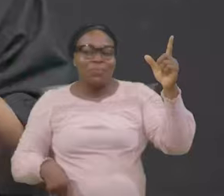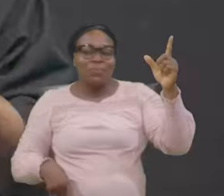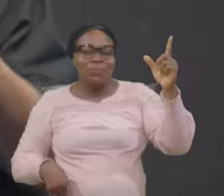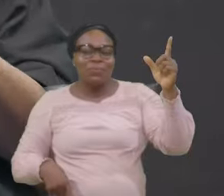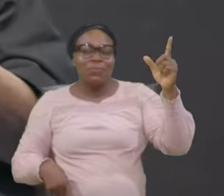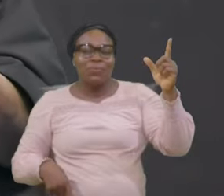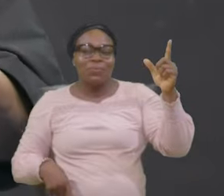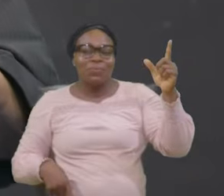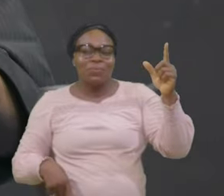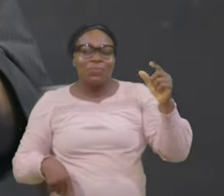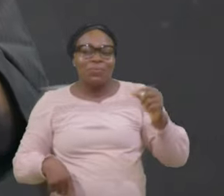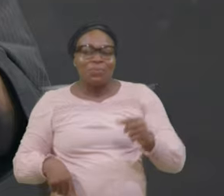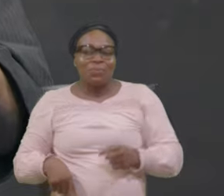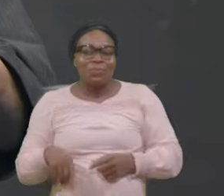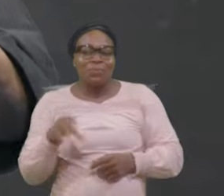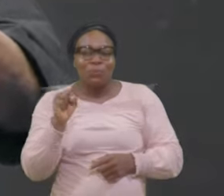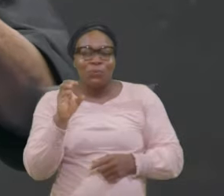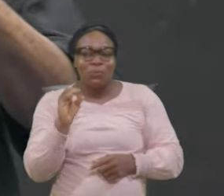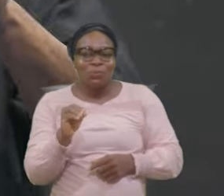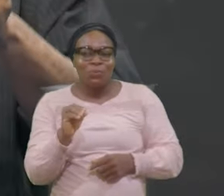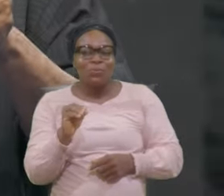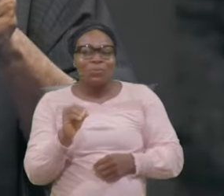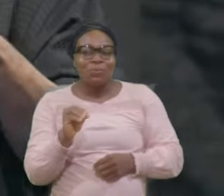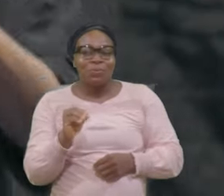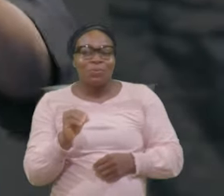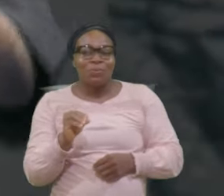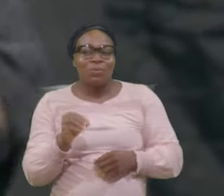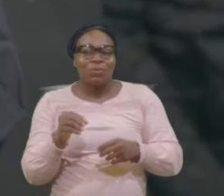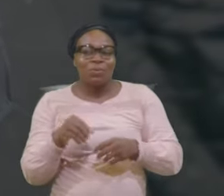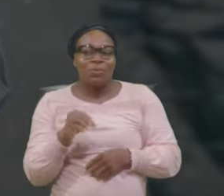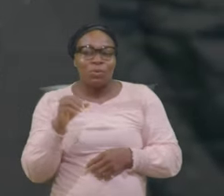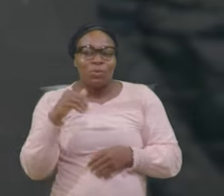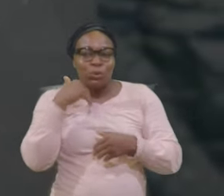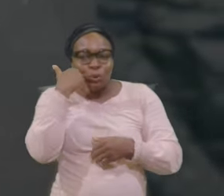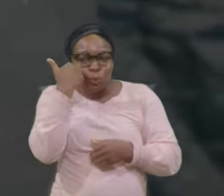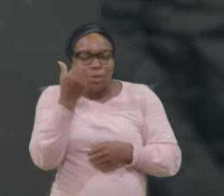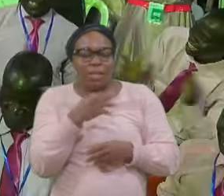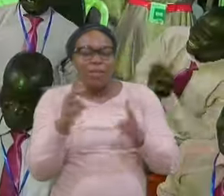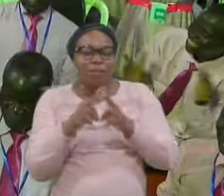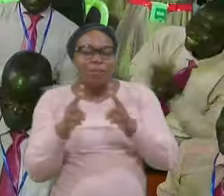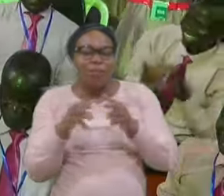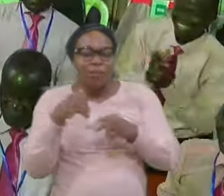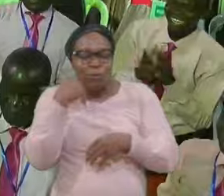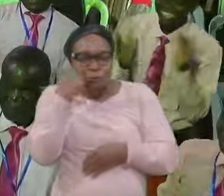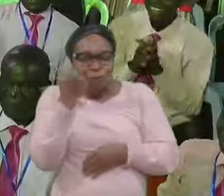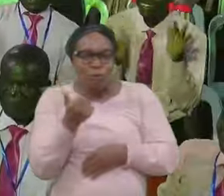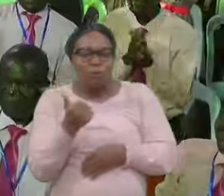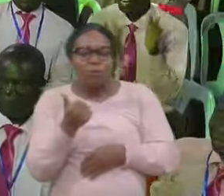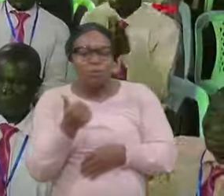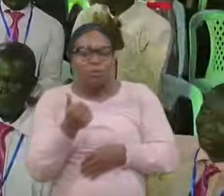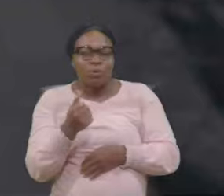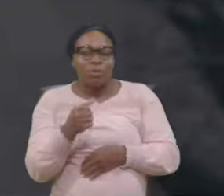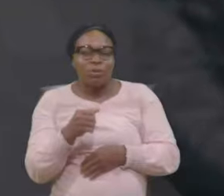soon and very soon your healing arrives Soon and